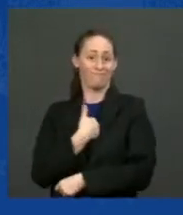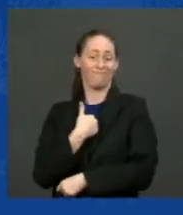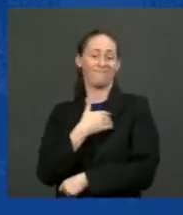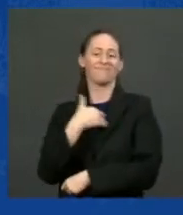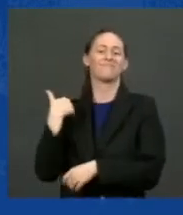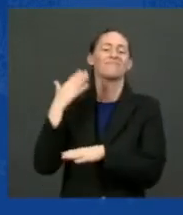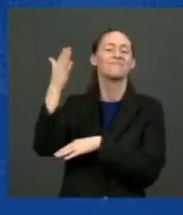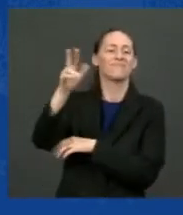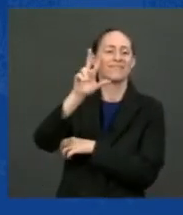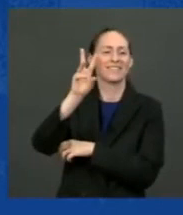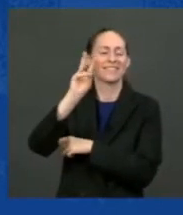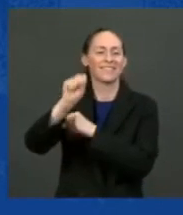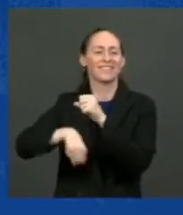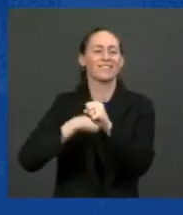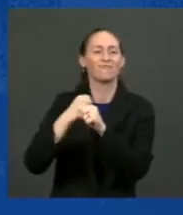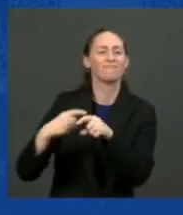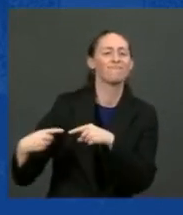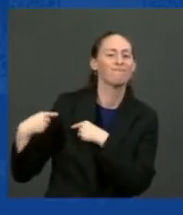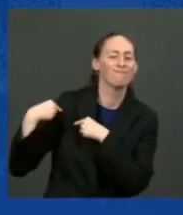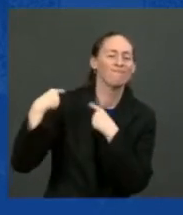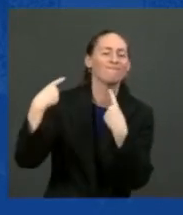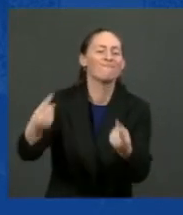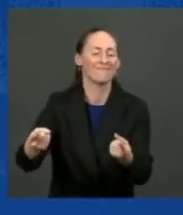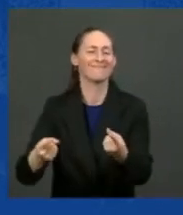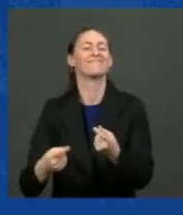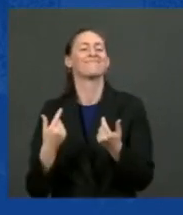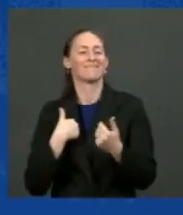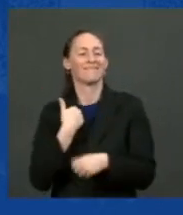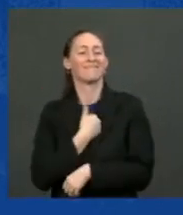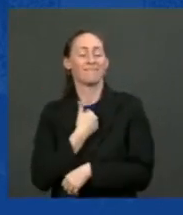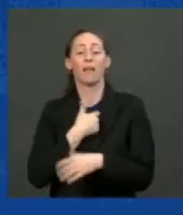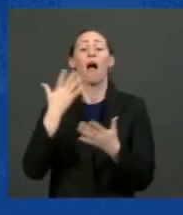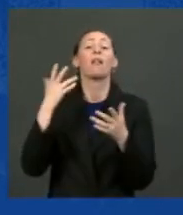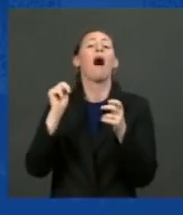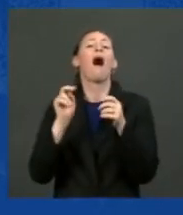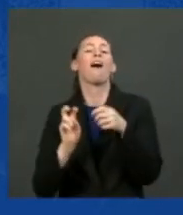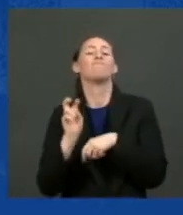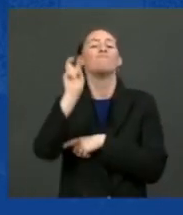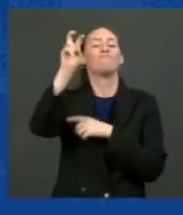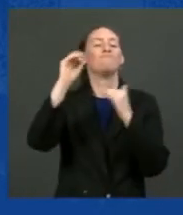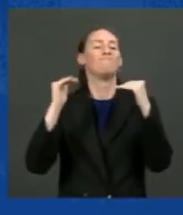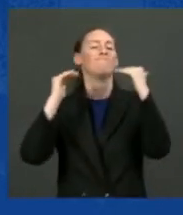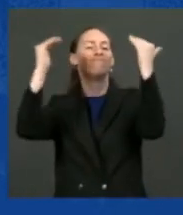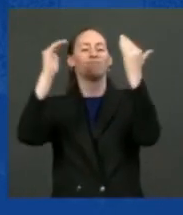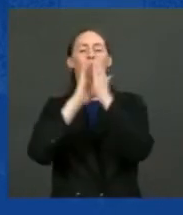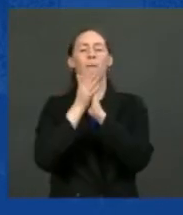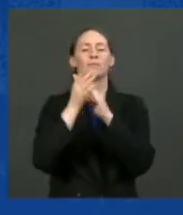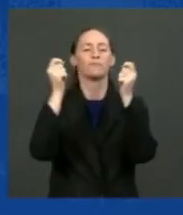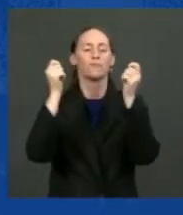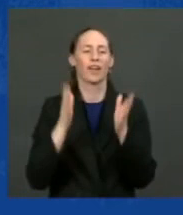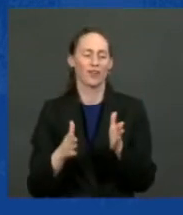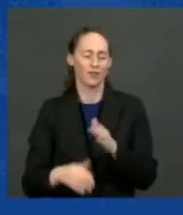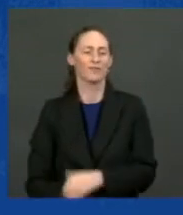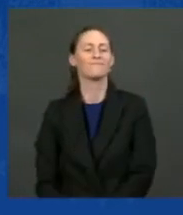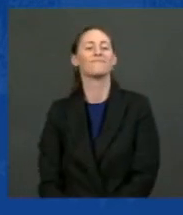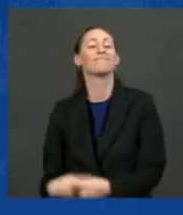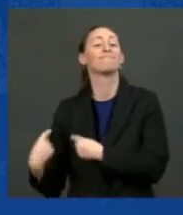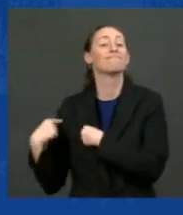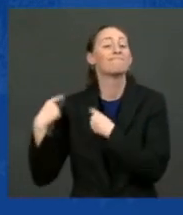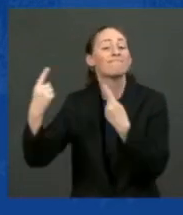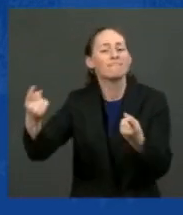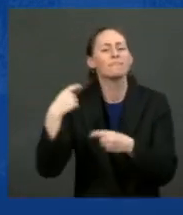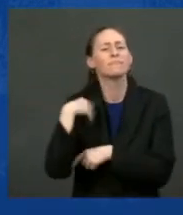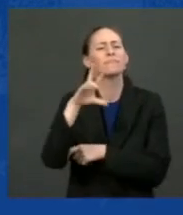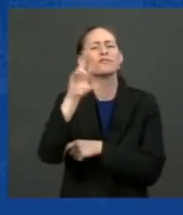becoming the training director. I spent 30 years working in the field as a foreman, superintendent,